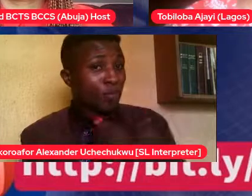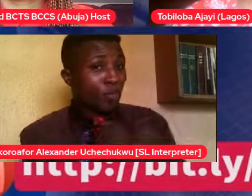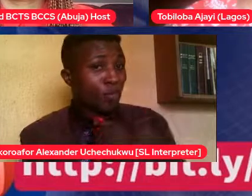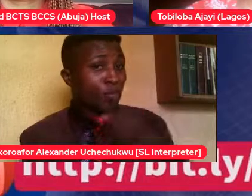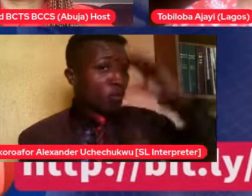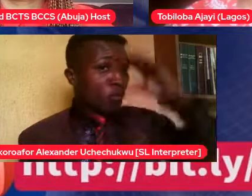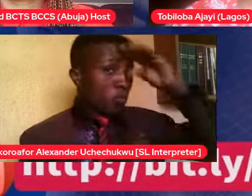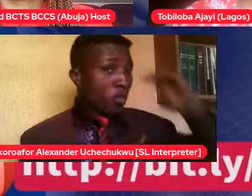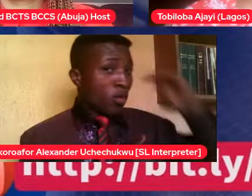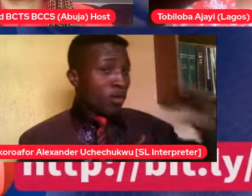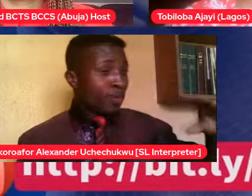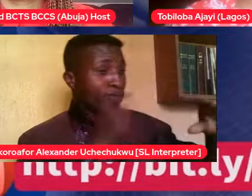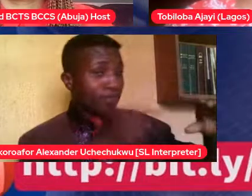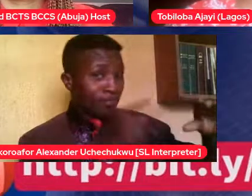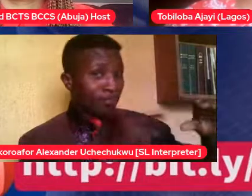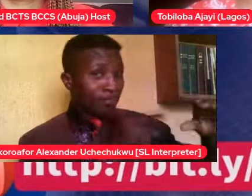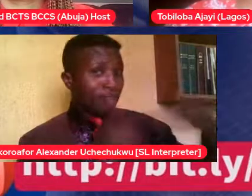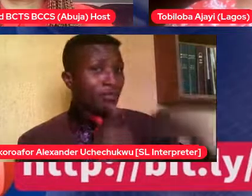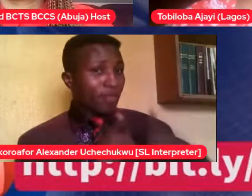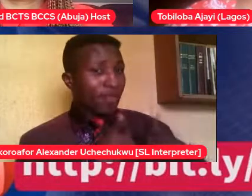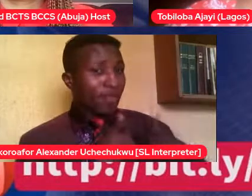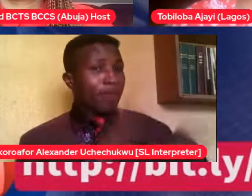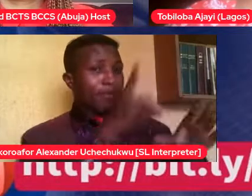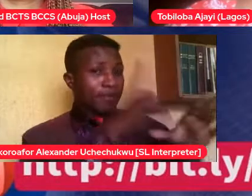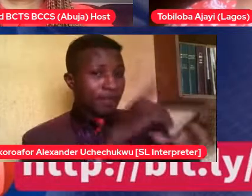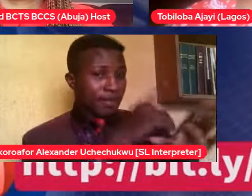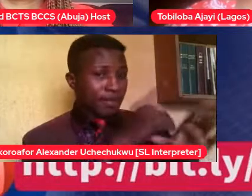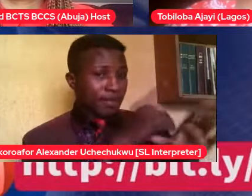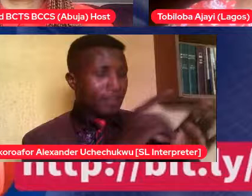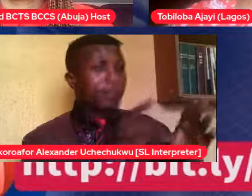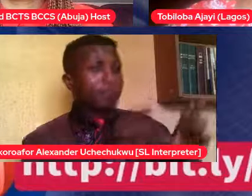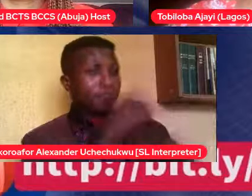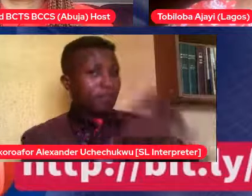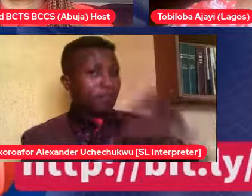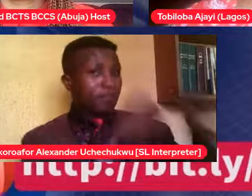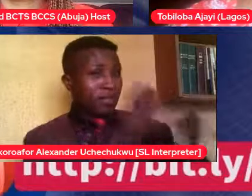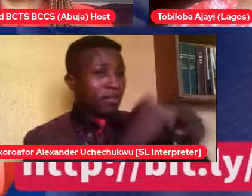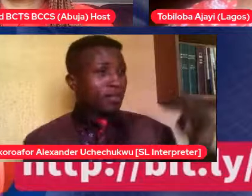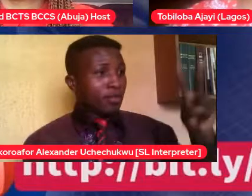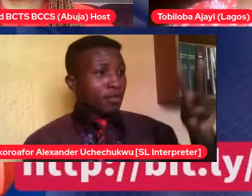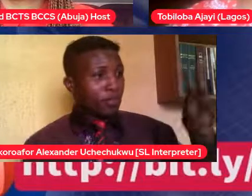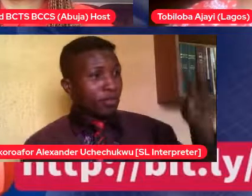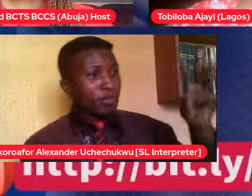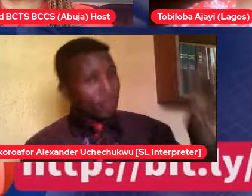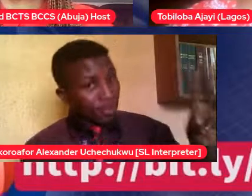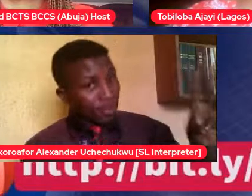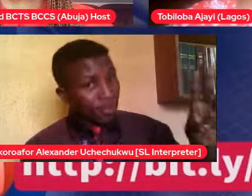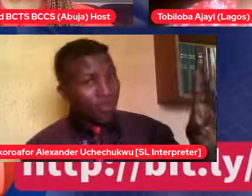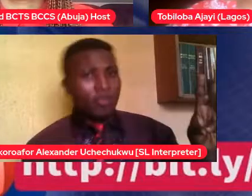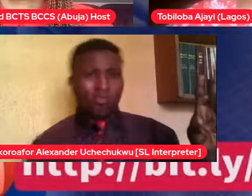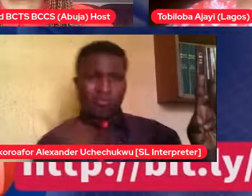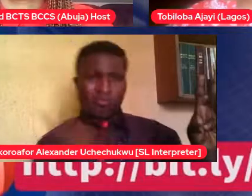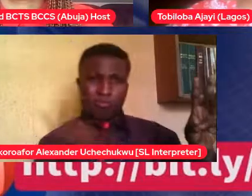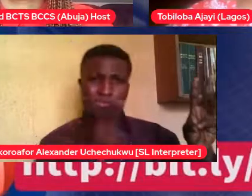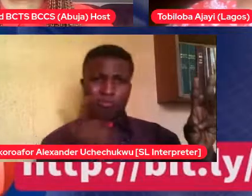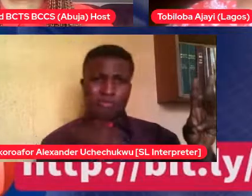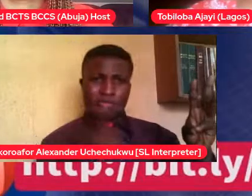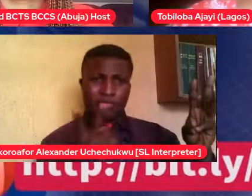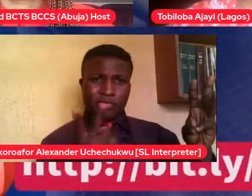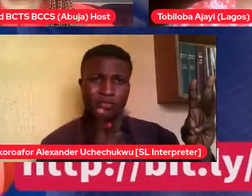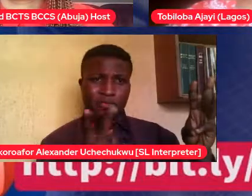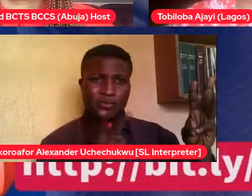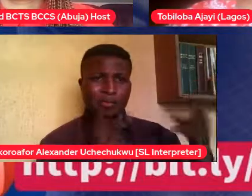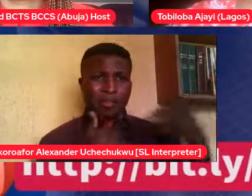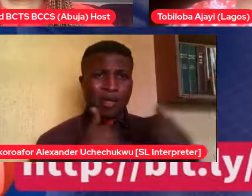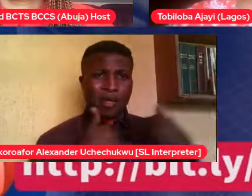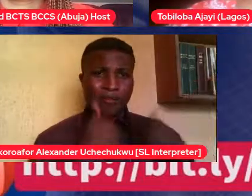Both of them have special needs. How will they cope? You know, they were afraid. But somehow, they